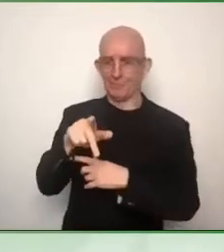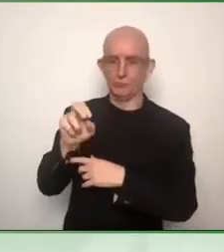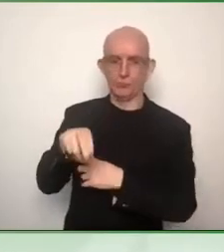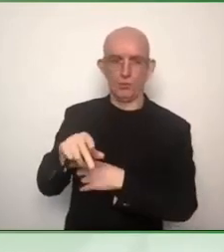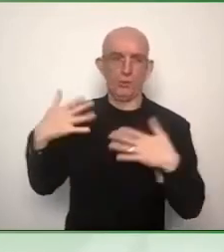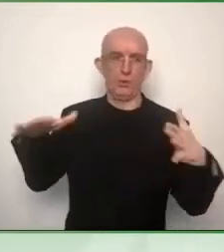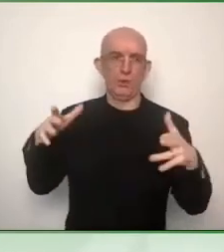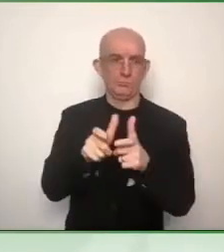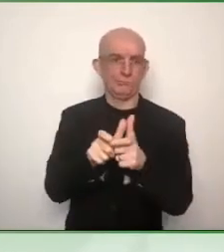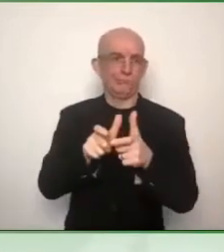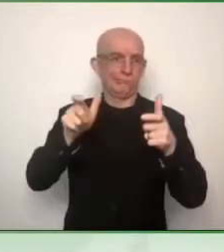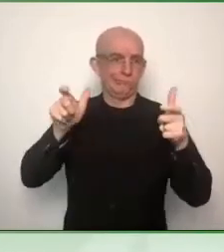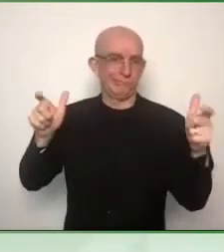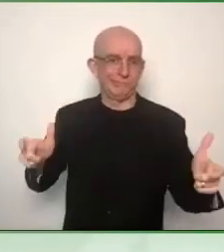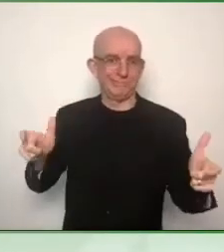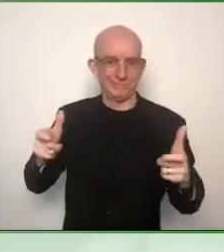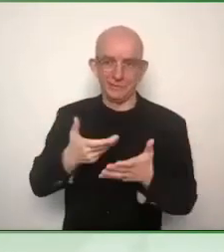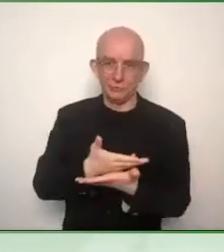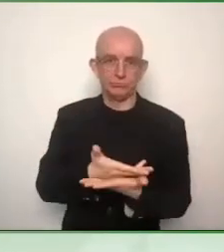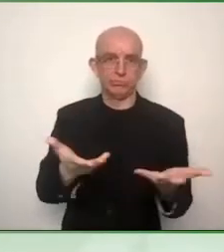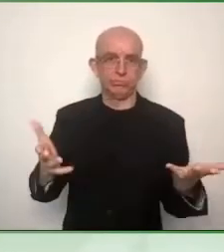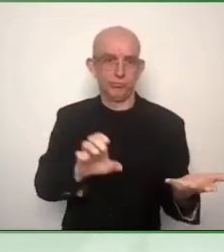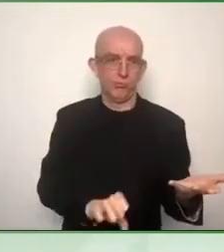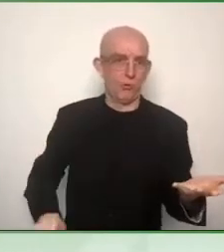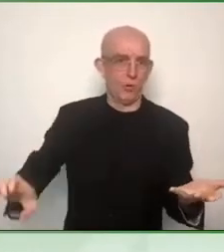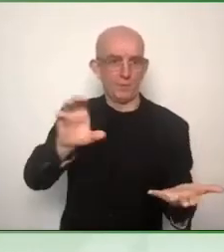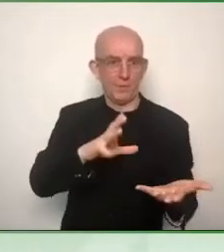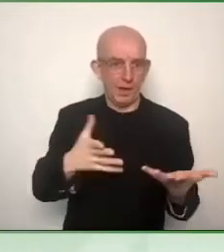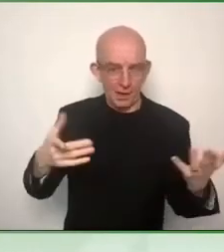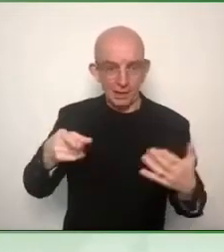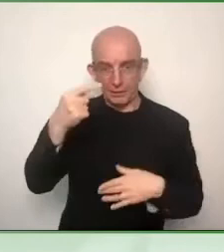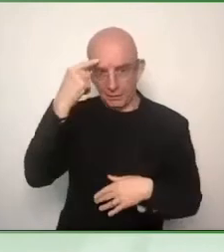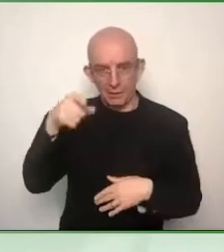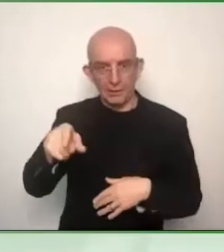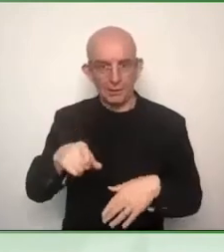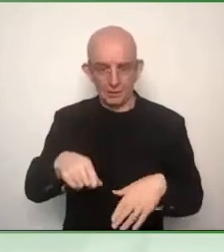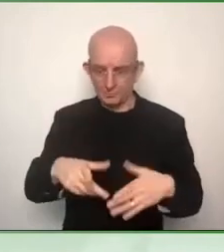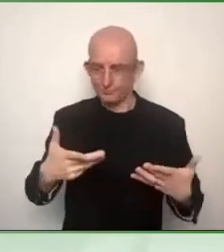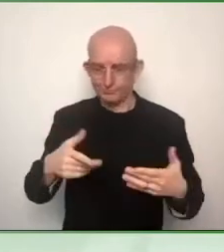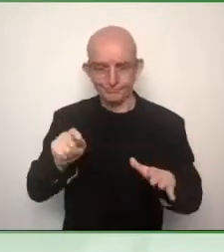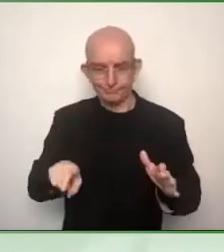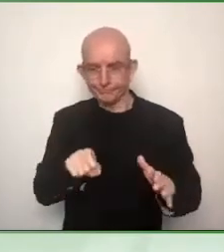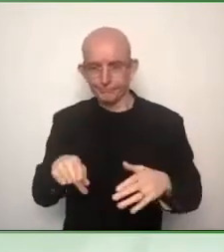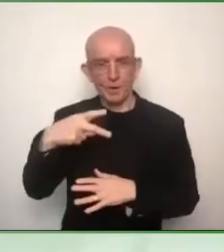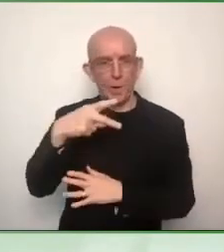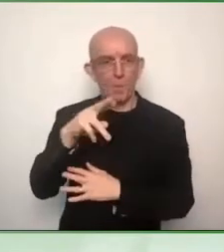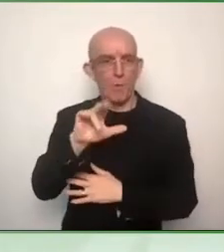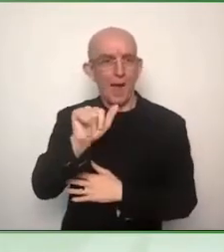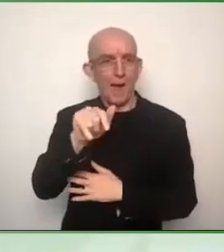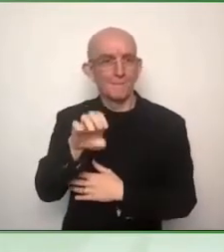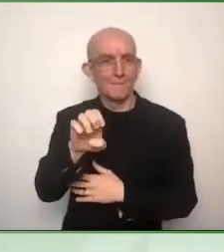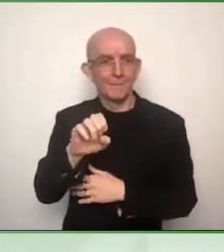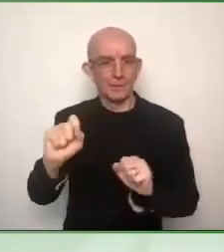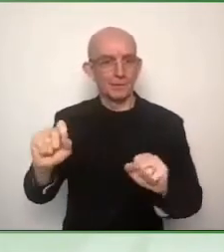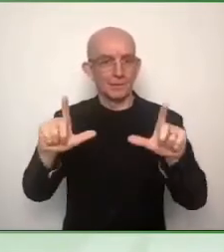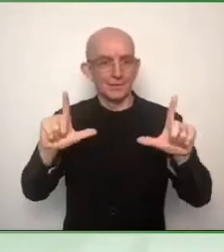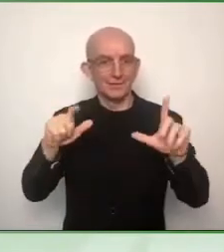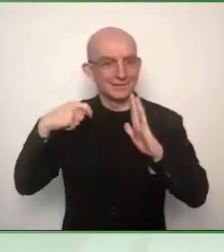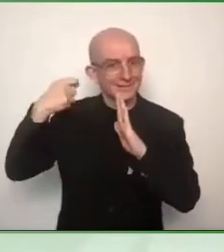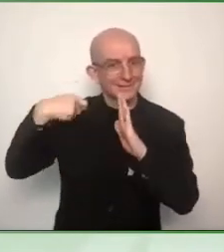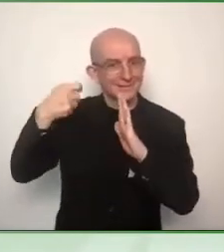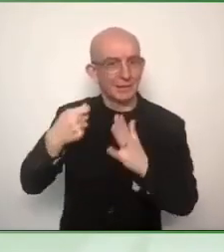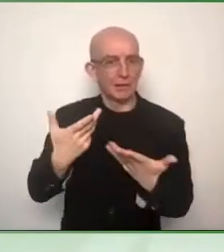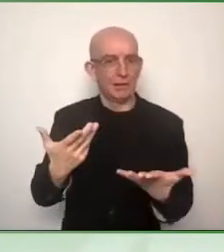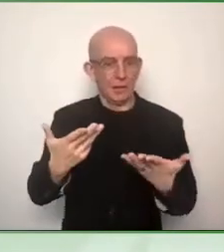what is the general policy of Amazon.com when it comes to accessibility? Yeah, great question. So, Amazon